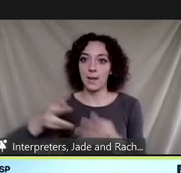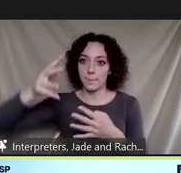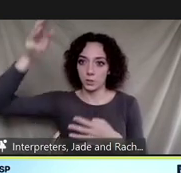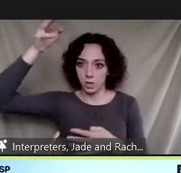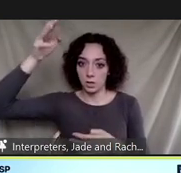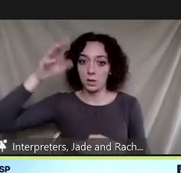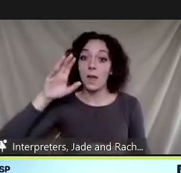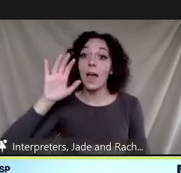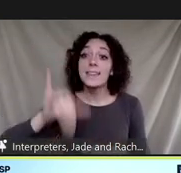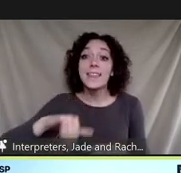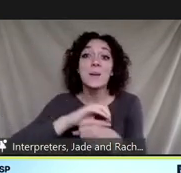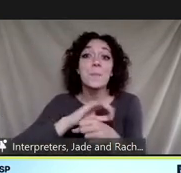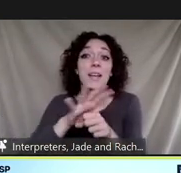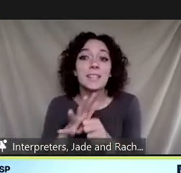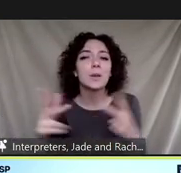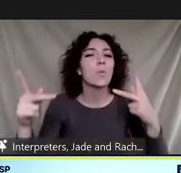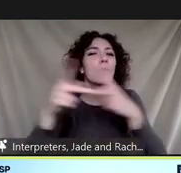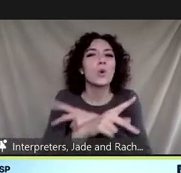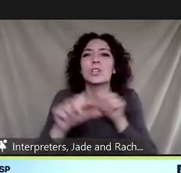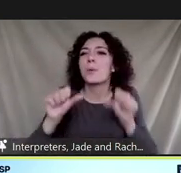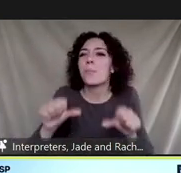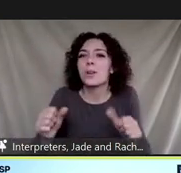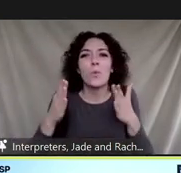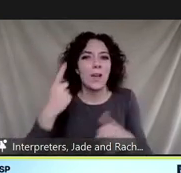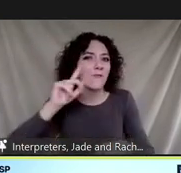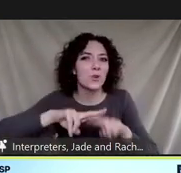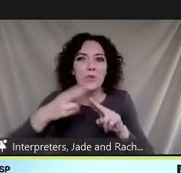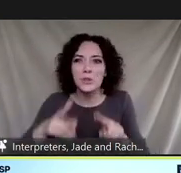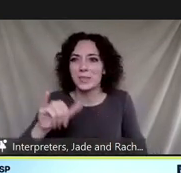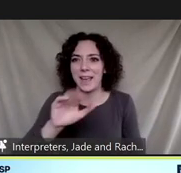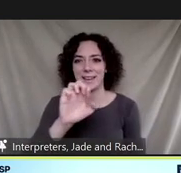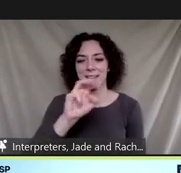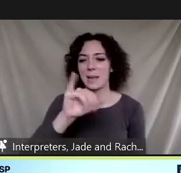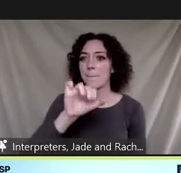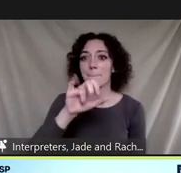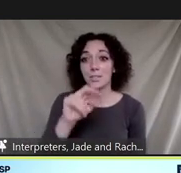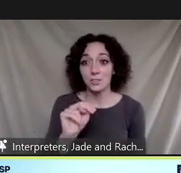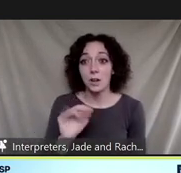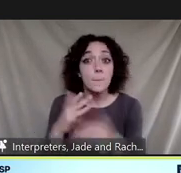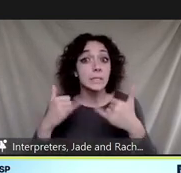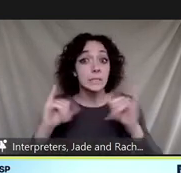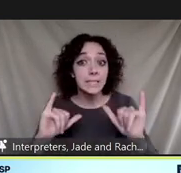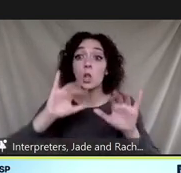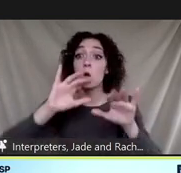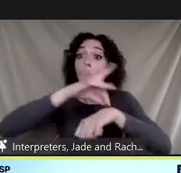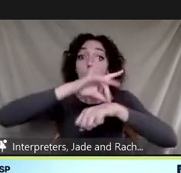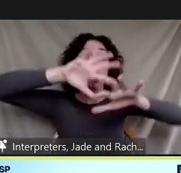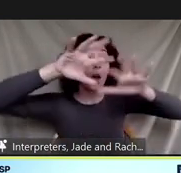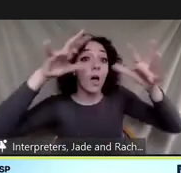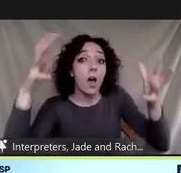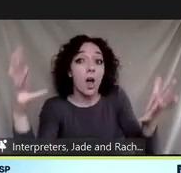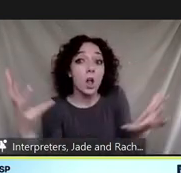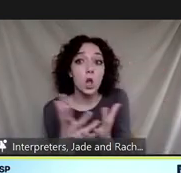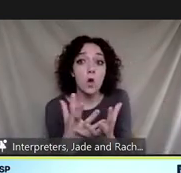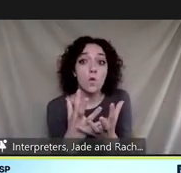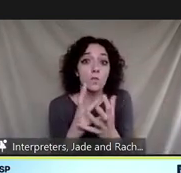is the worst possible way to reduce emissions and yet even under a global lockdown we still had